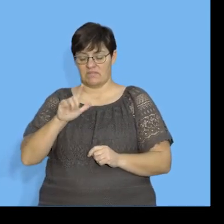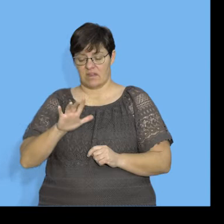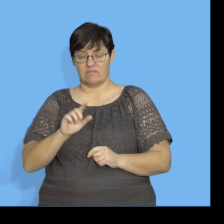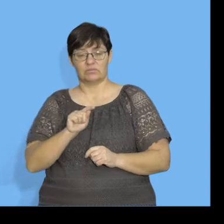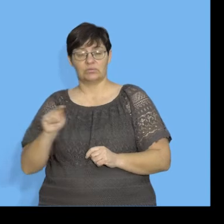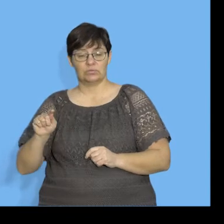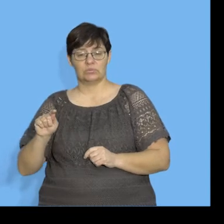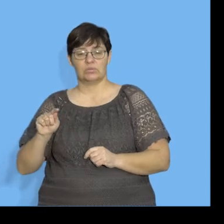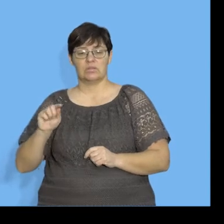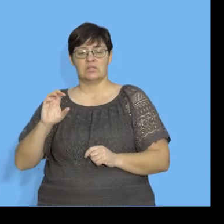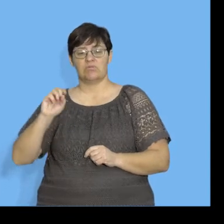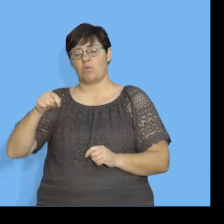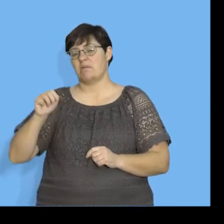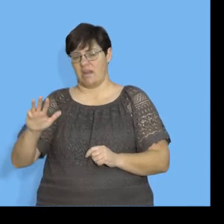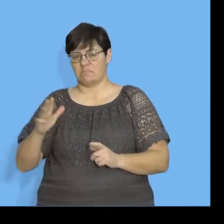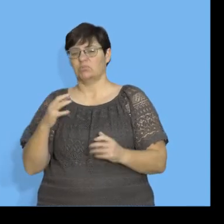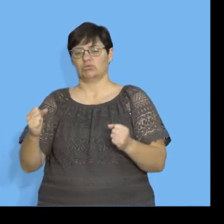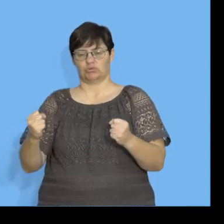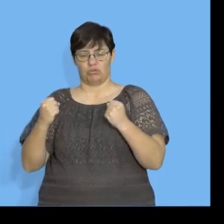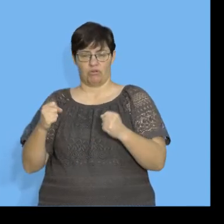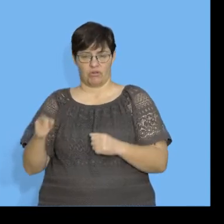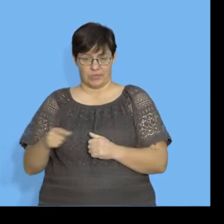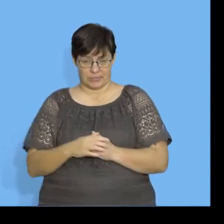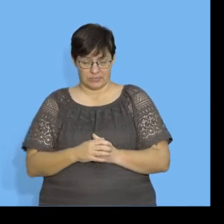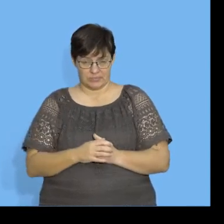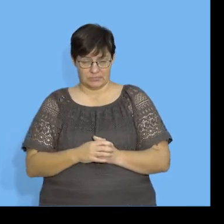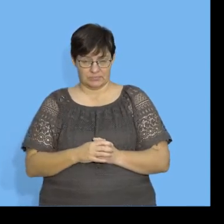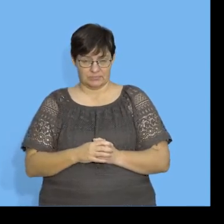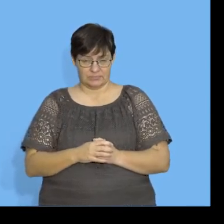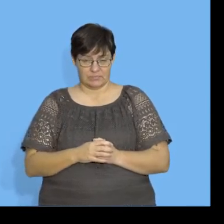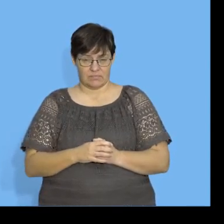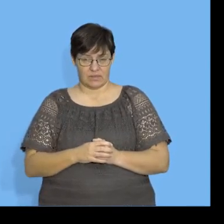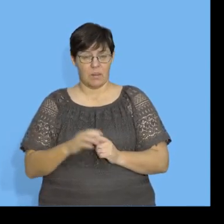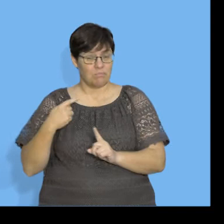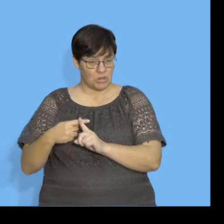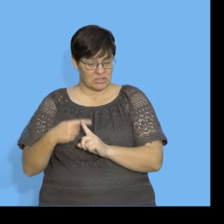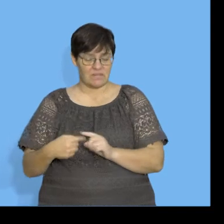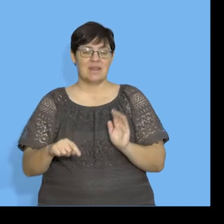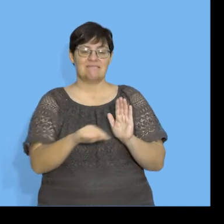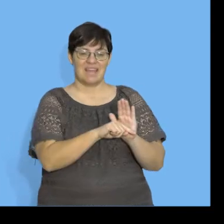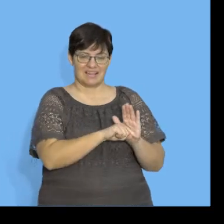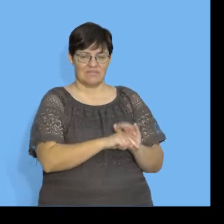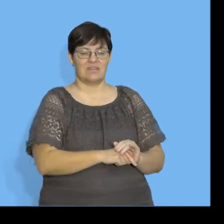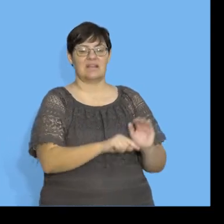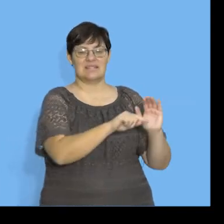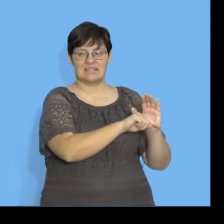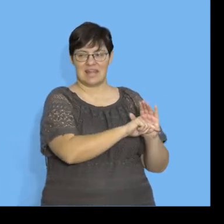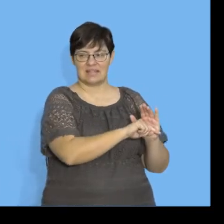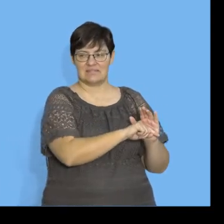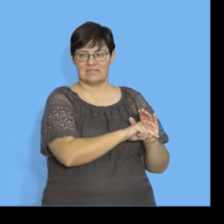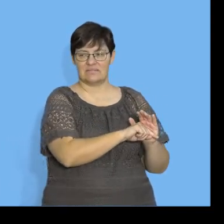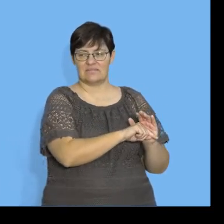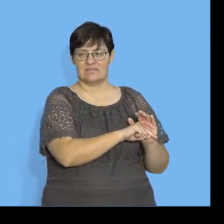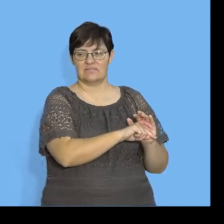.75 to 0.9, that is our strong correlation. Okay. Positive but negative will be